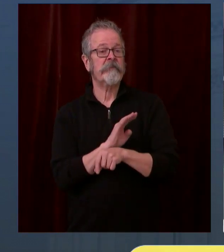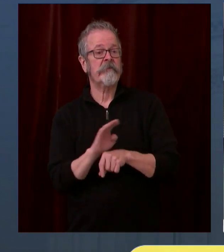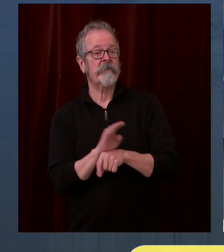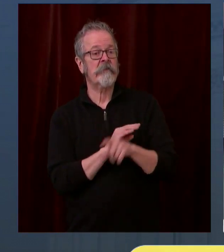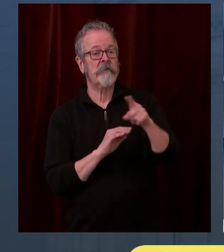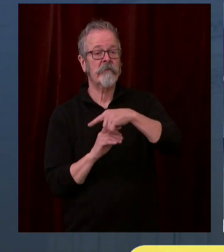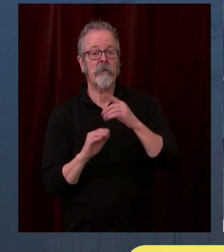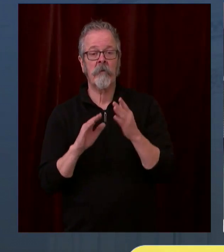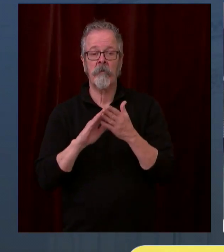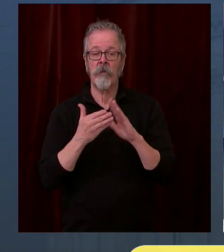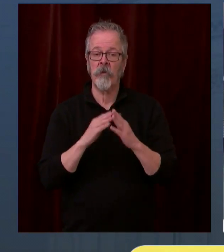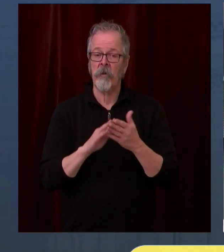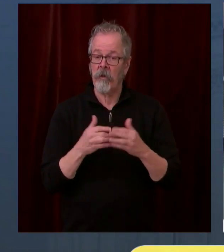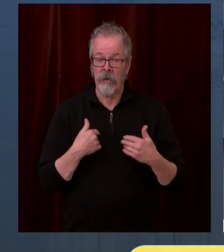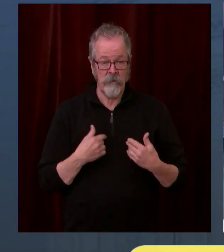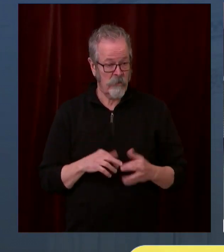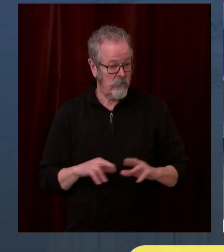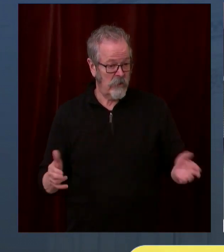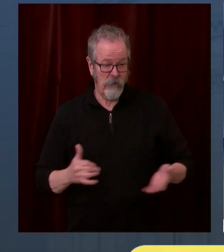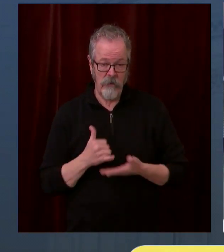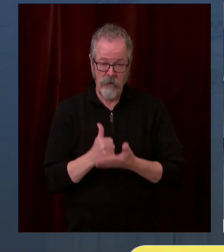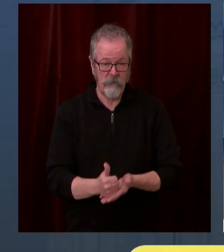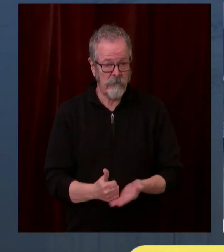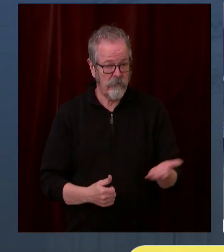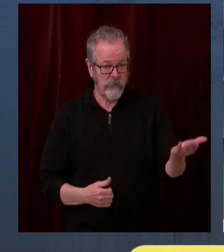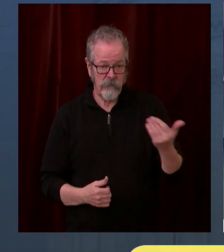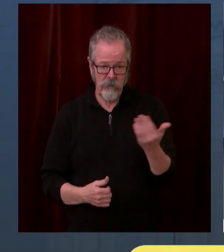needed, we're here to be of help.